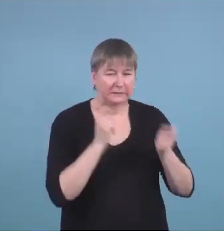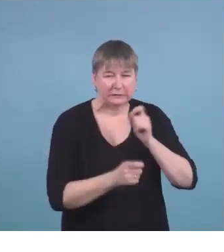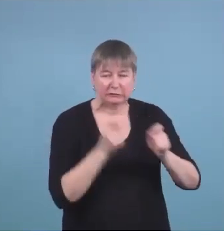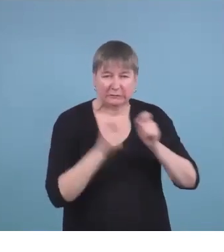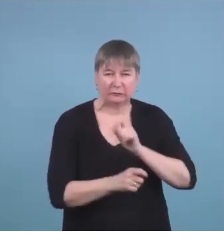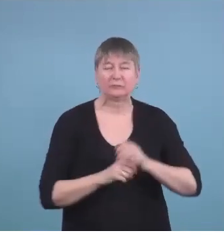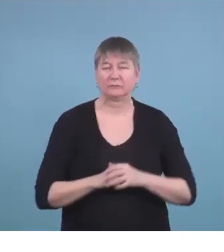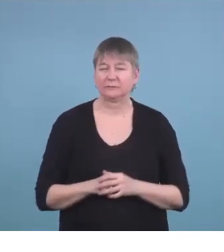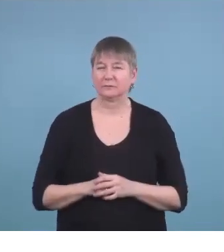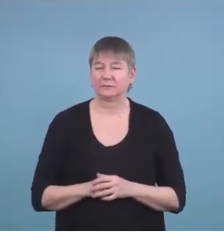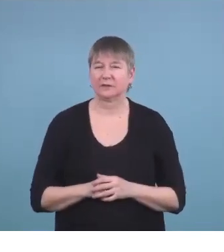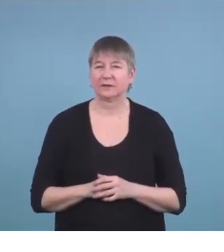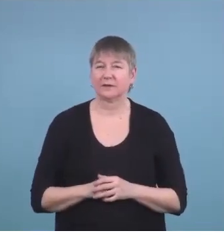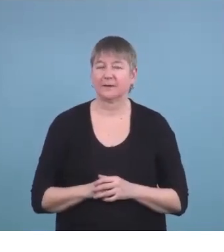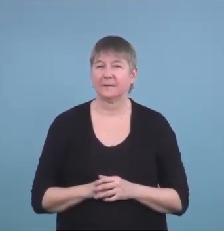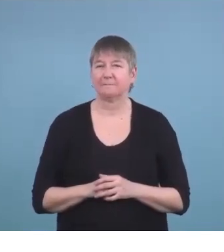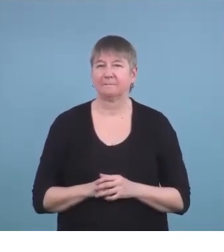And we've been really good about